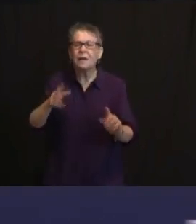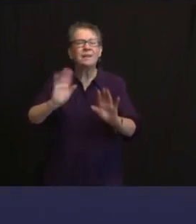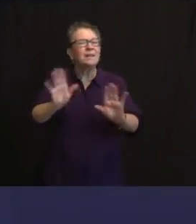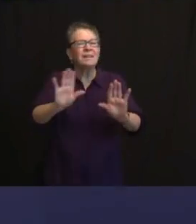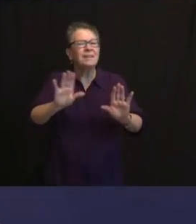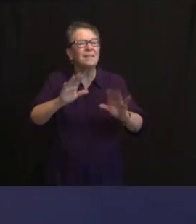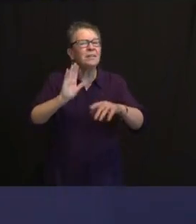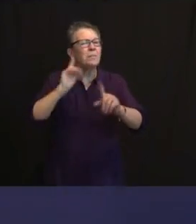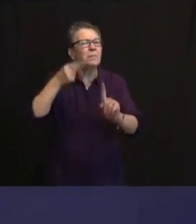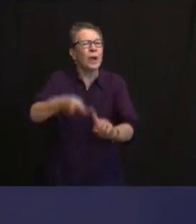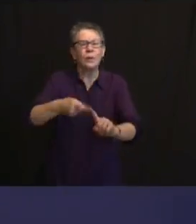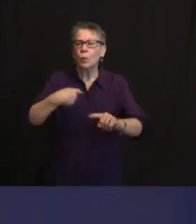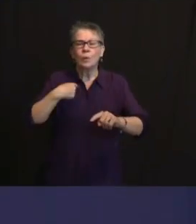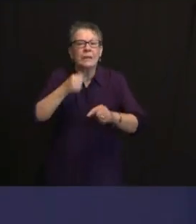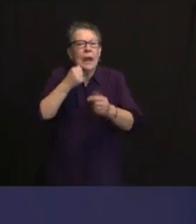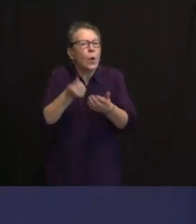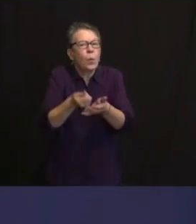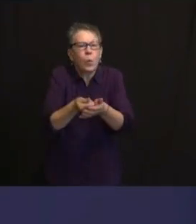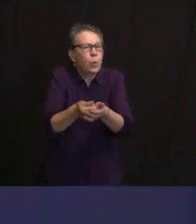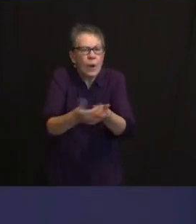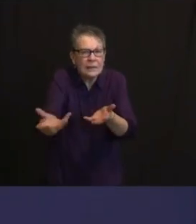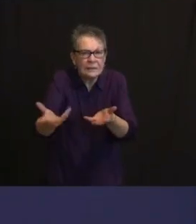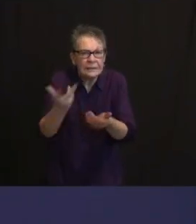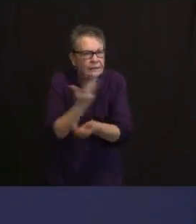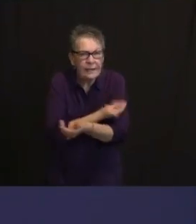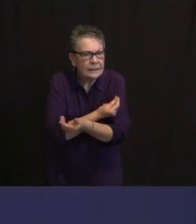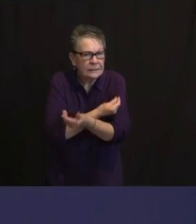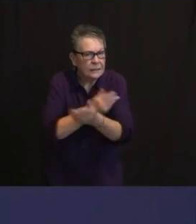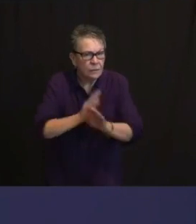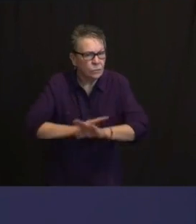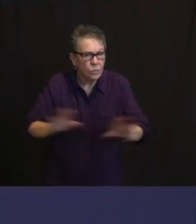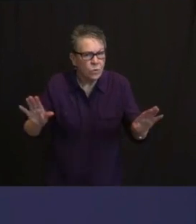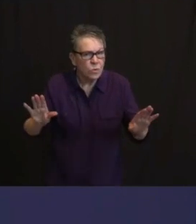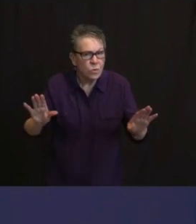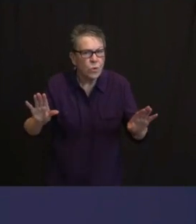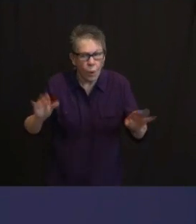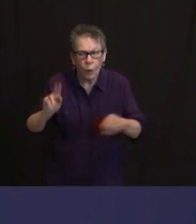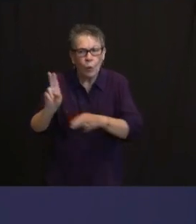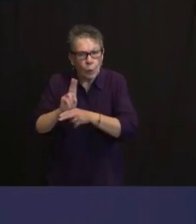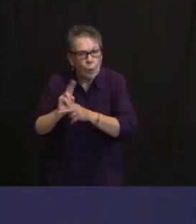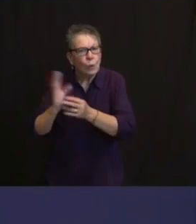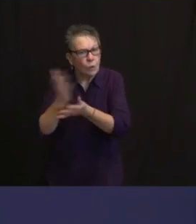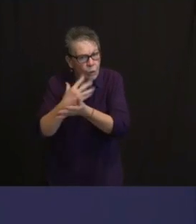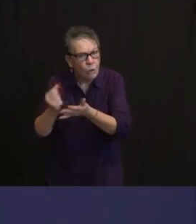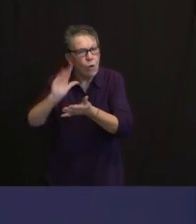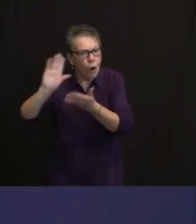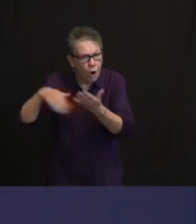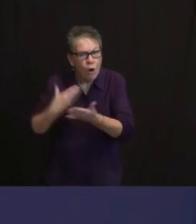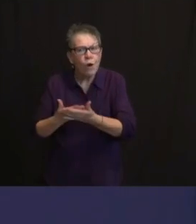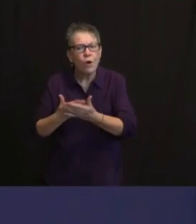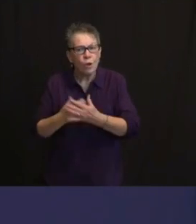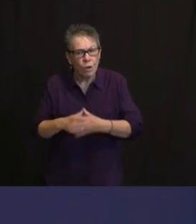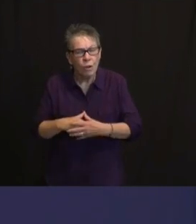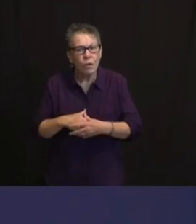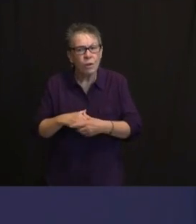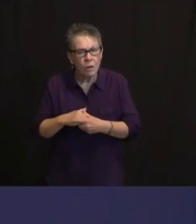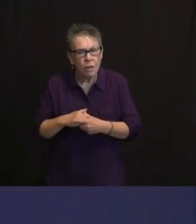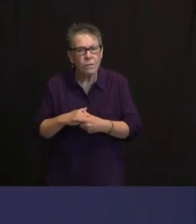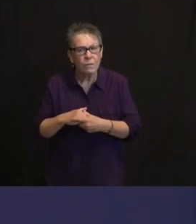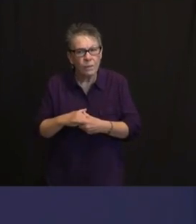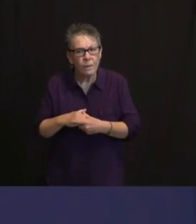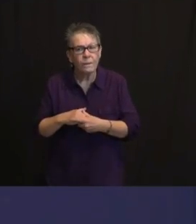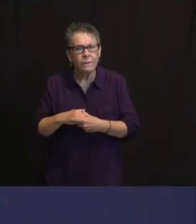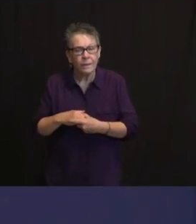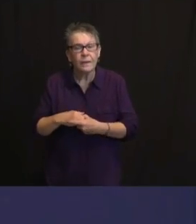I HAVE A COUPLE UPDATED NUMBERS. FIRST, OVERALL, OUT OF THE OVER 2 MILLION DOSES THAT HAVE BEEN DELIVERED, THE